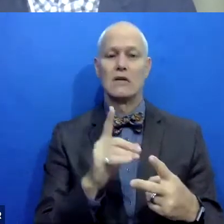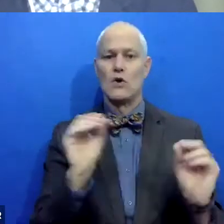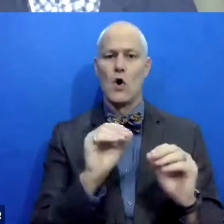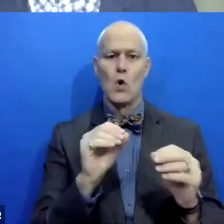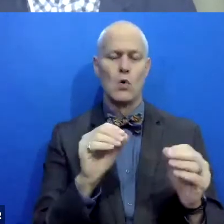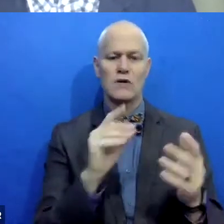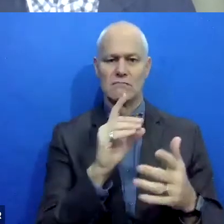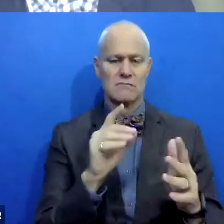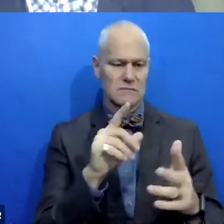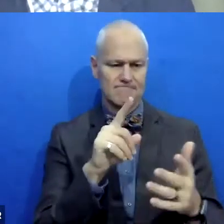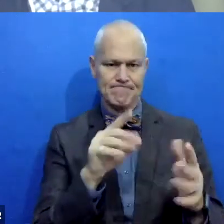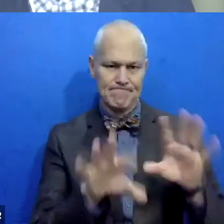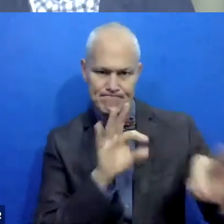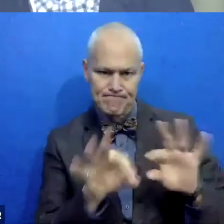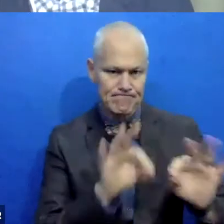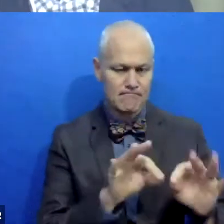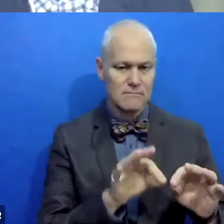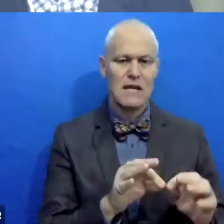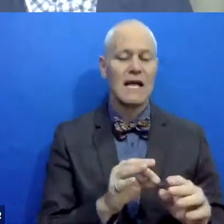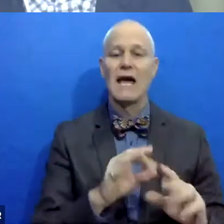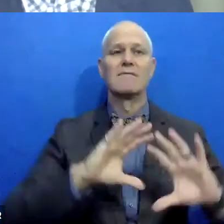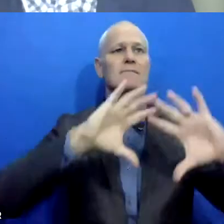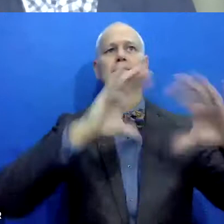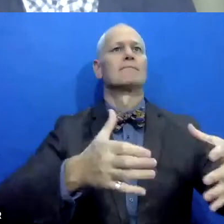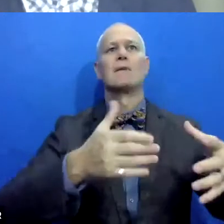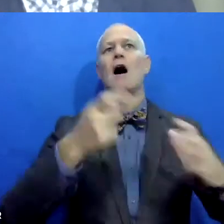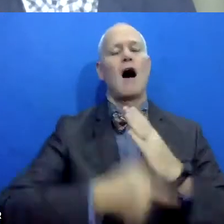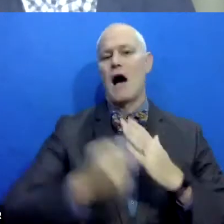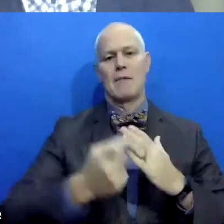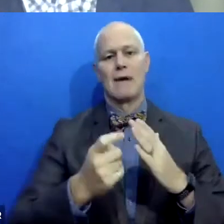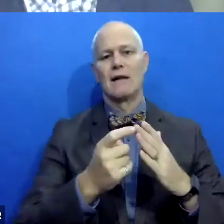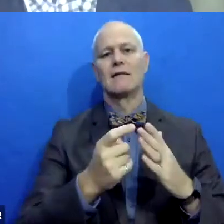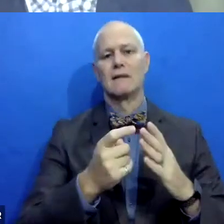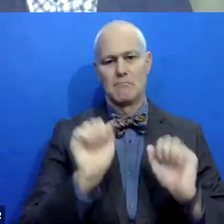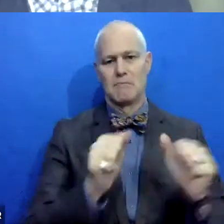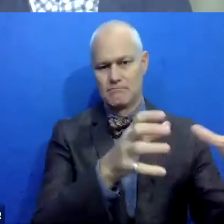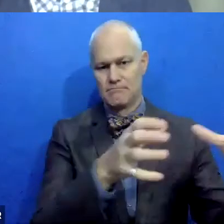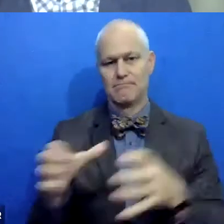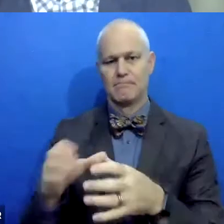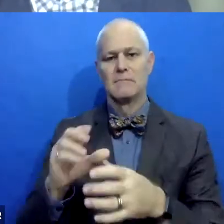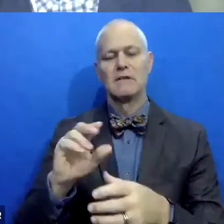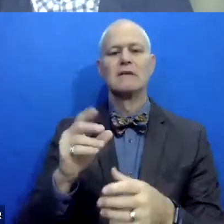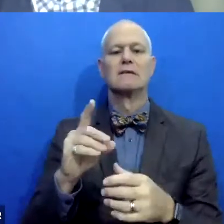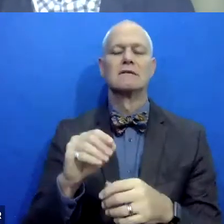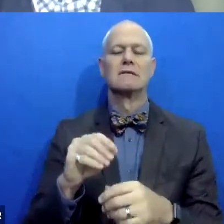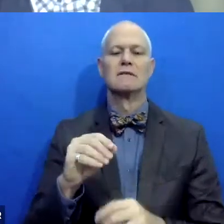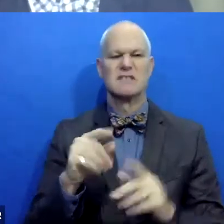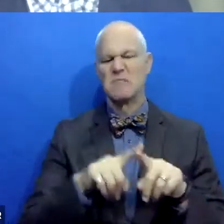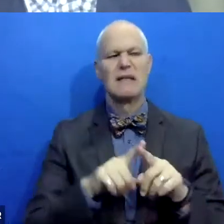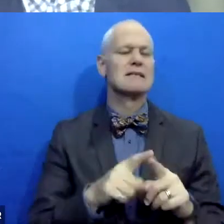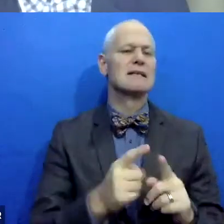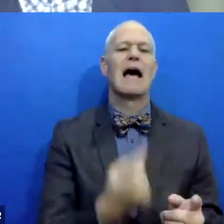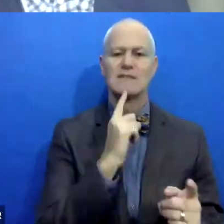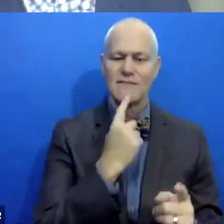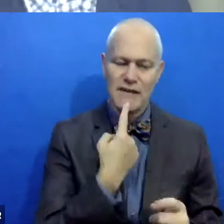So we picked an entire set of cases that are automatically eligible based on, um, you know, the severity of the crime, the age of the young